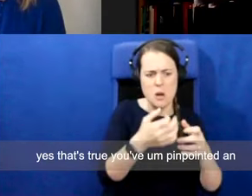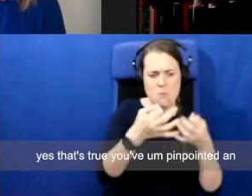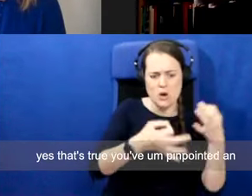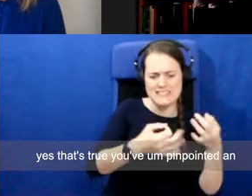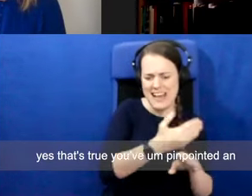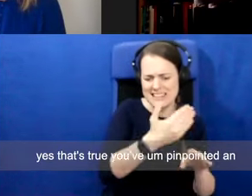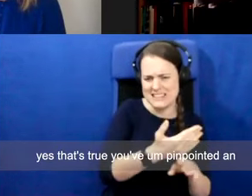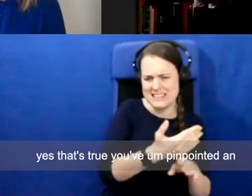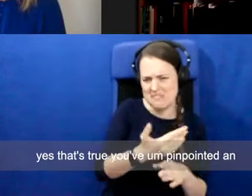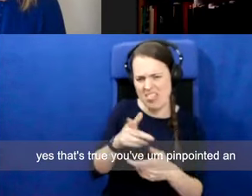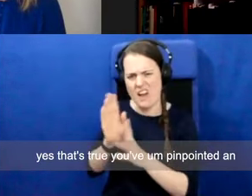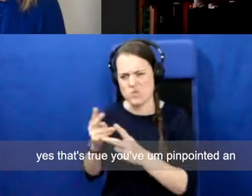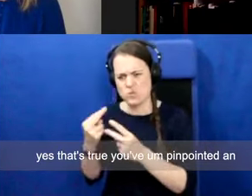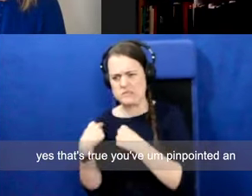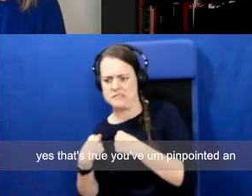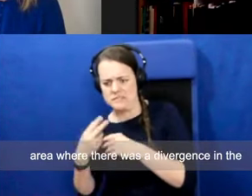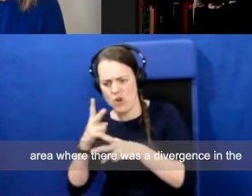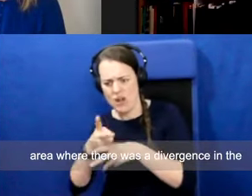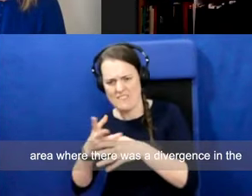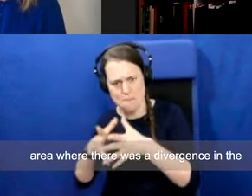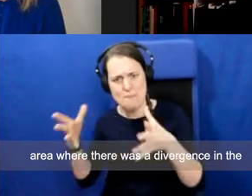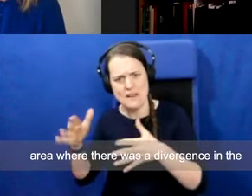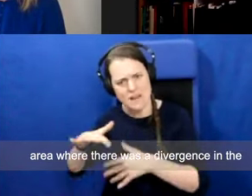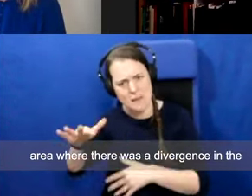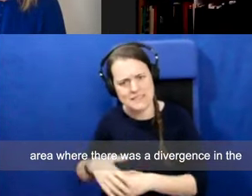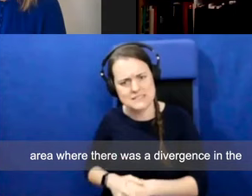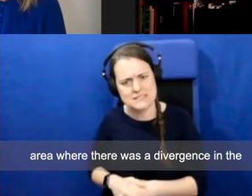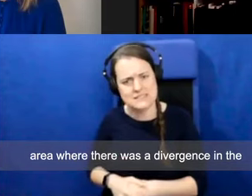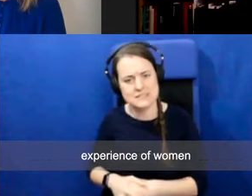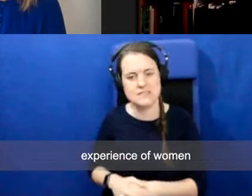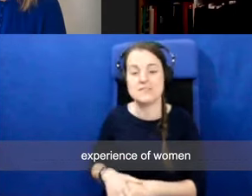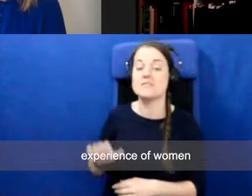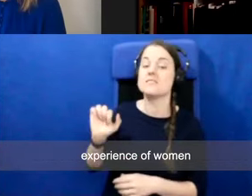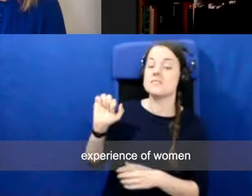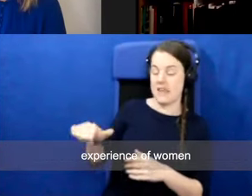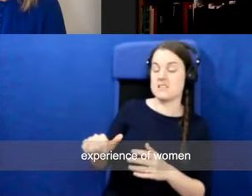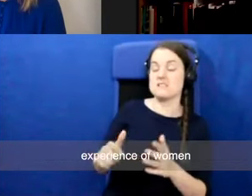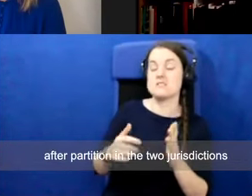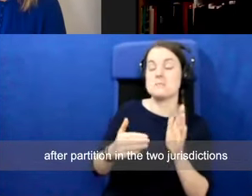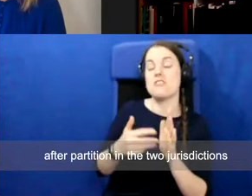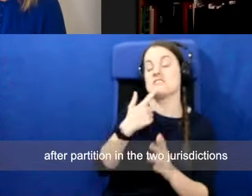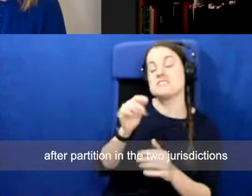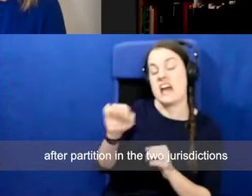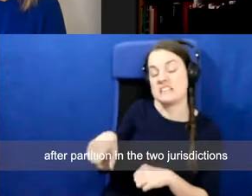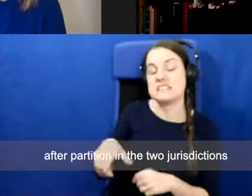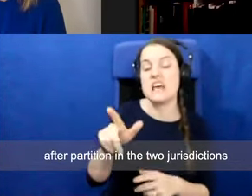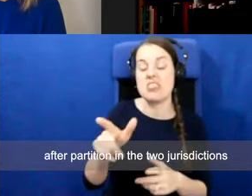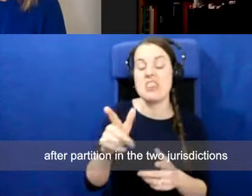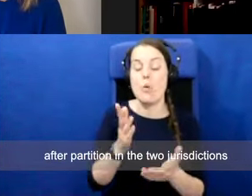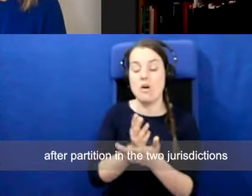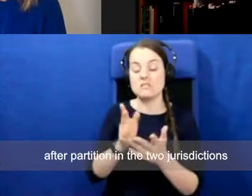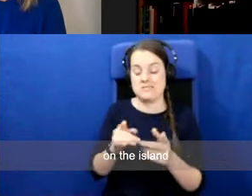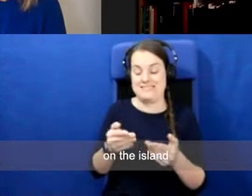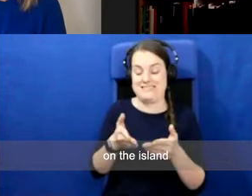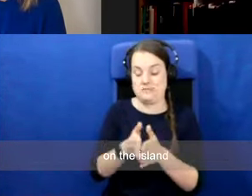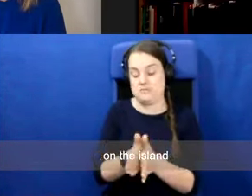pinpointed an area where there was a divergence in the experience of women after partition in the two jurisdictions on the island.